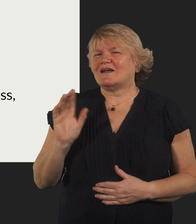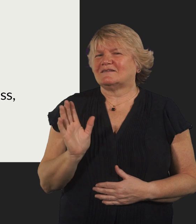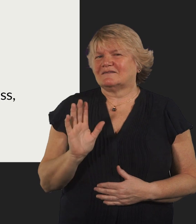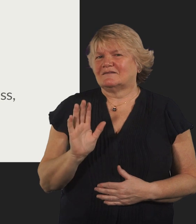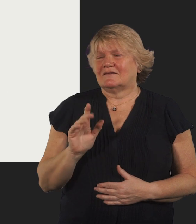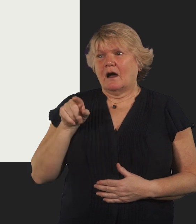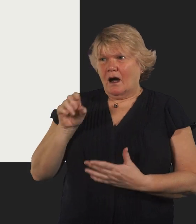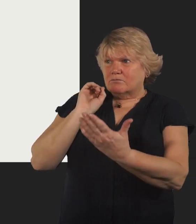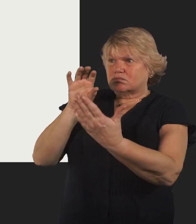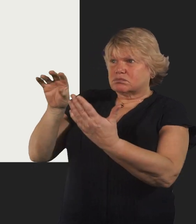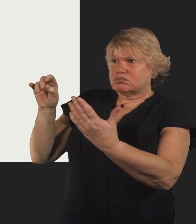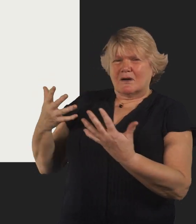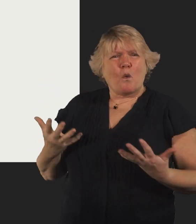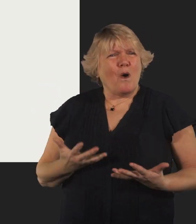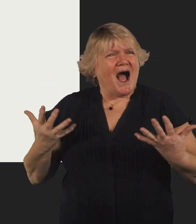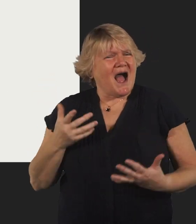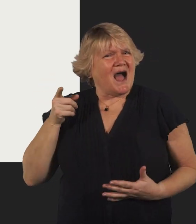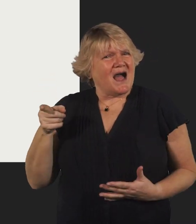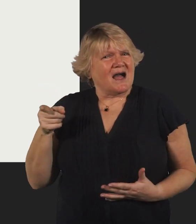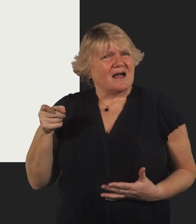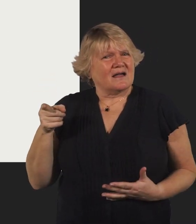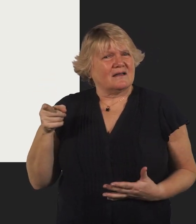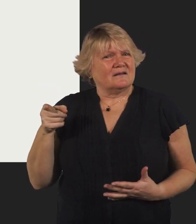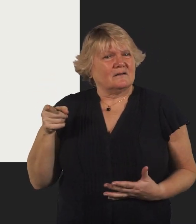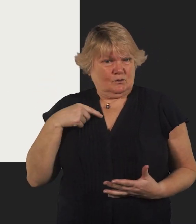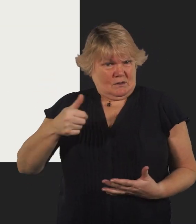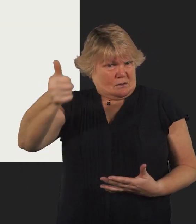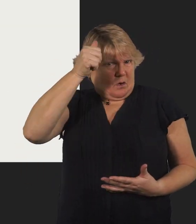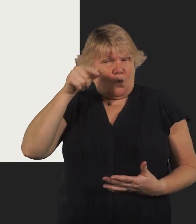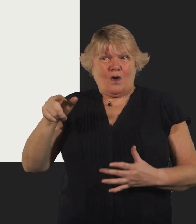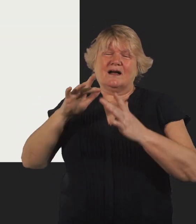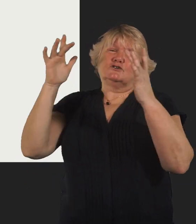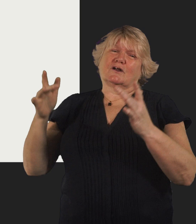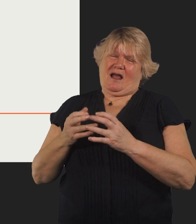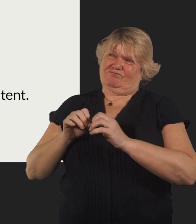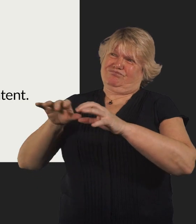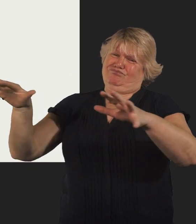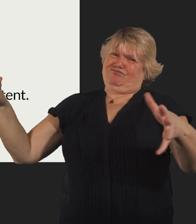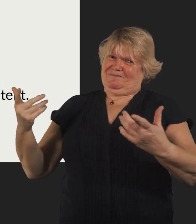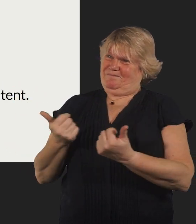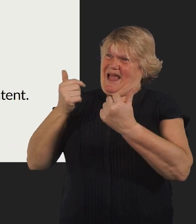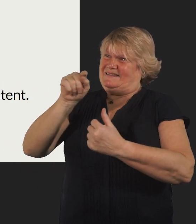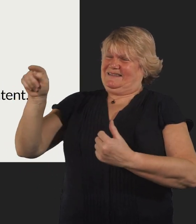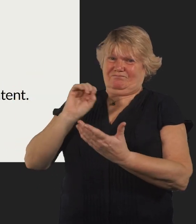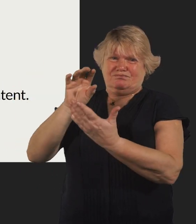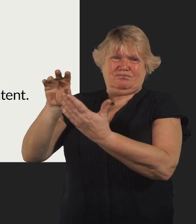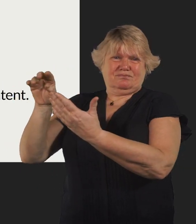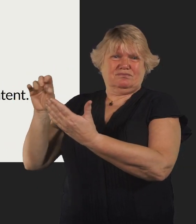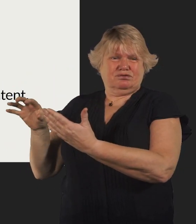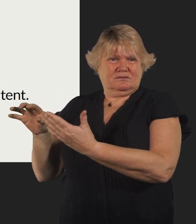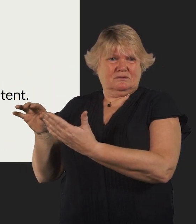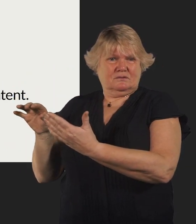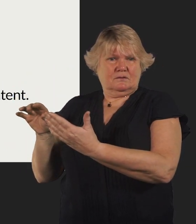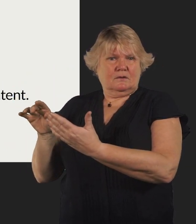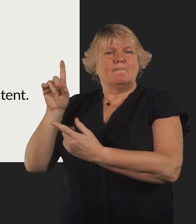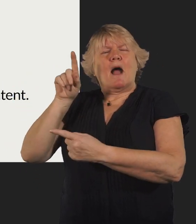revenge where is it shared as as we know the internet is a massive space for platforms